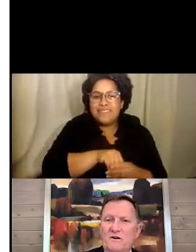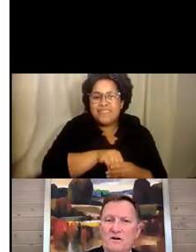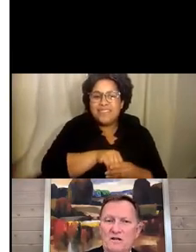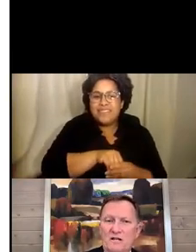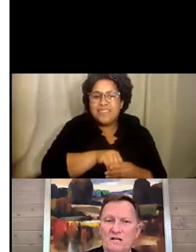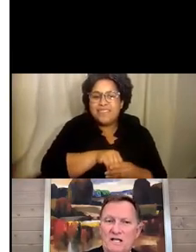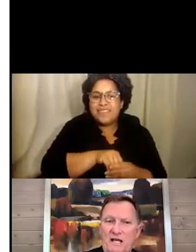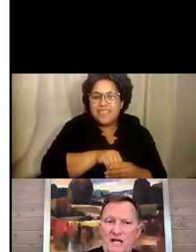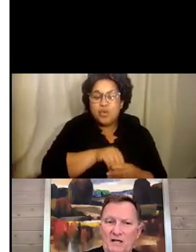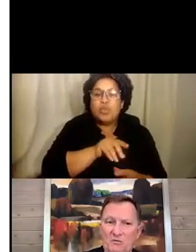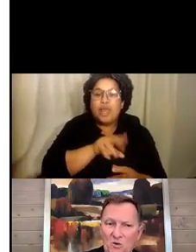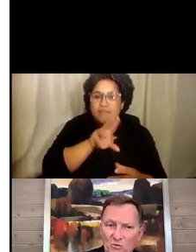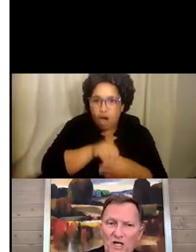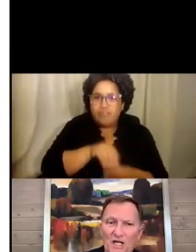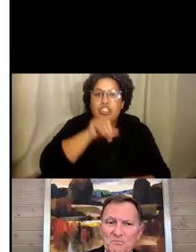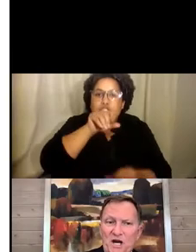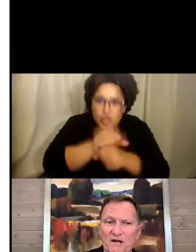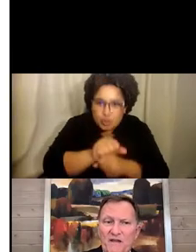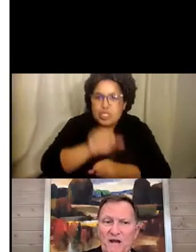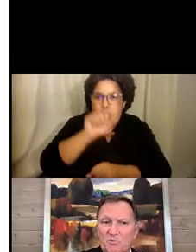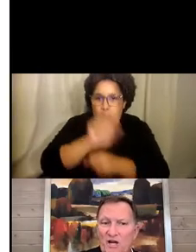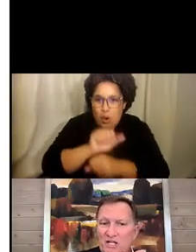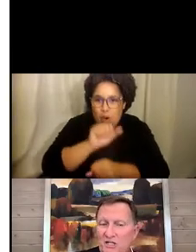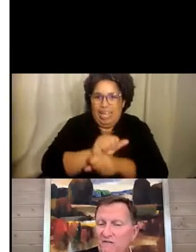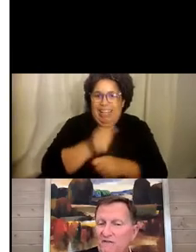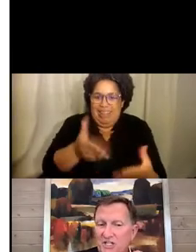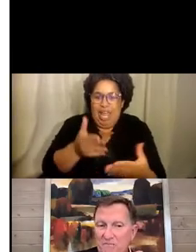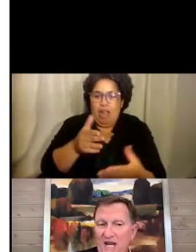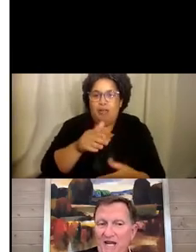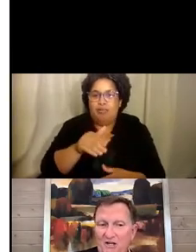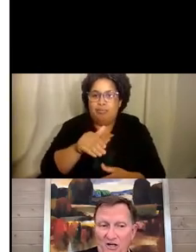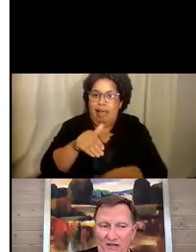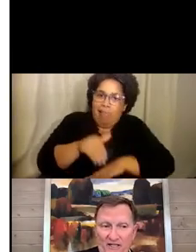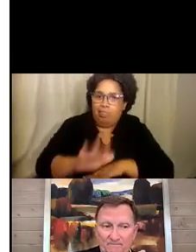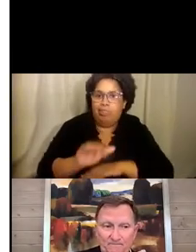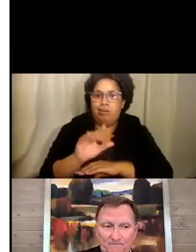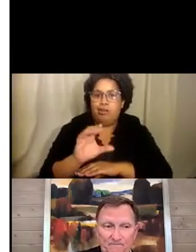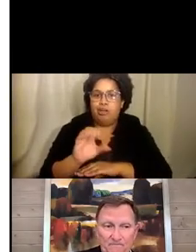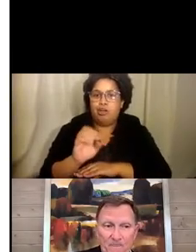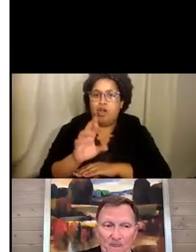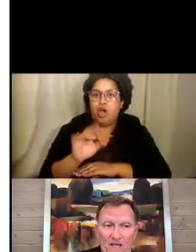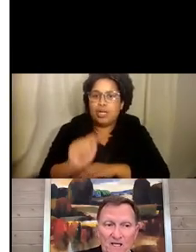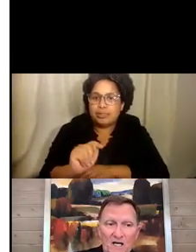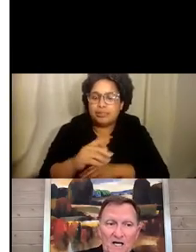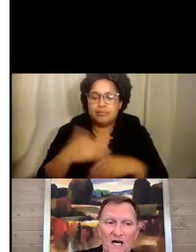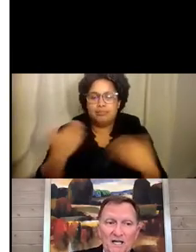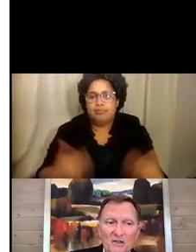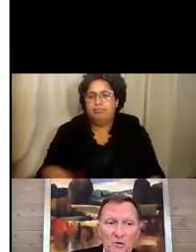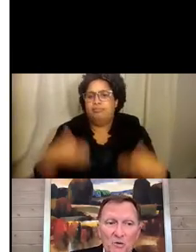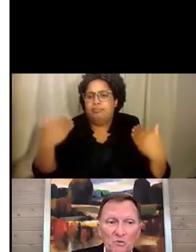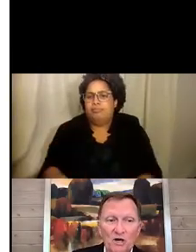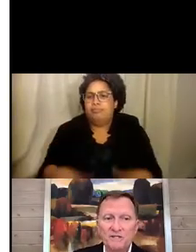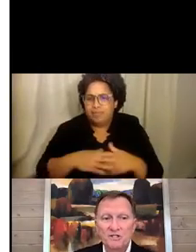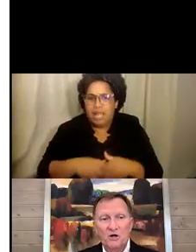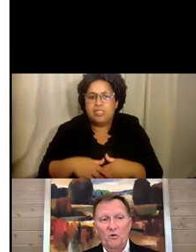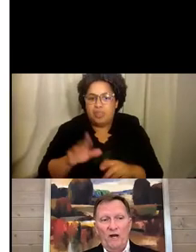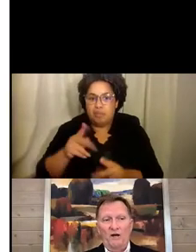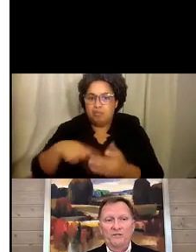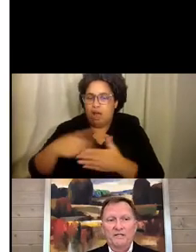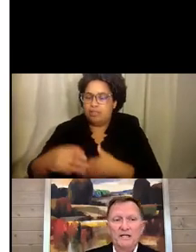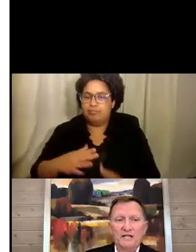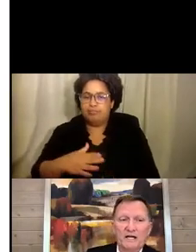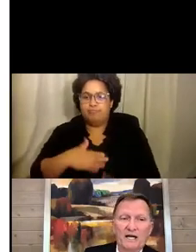Coffee Cart. And we're really proud of that project. And we've expanded on that. Another one was